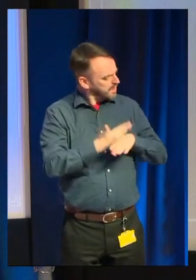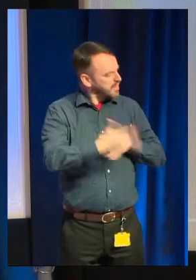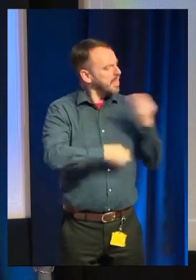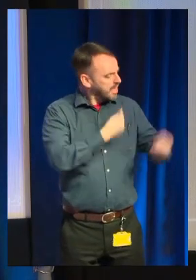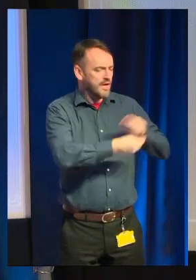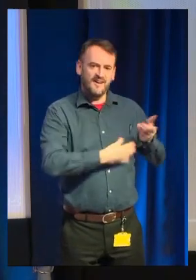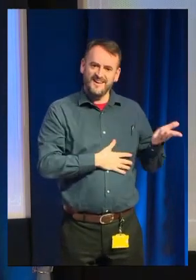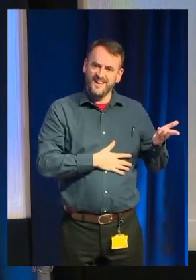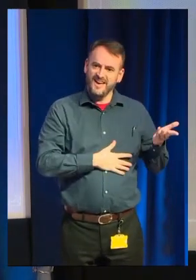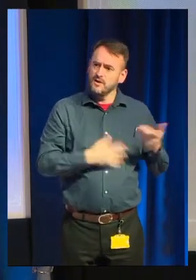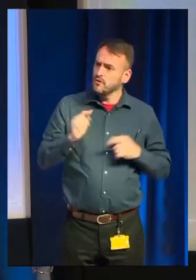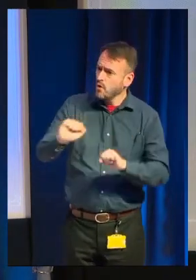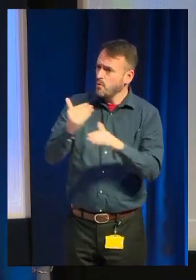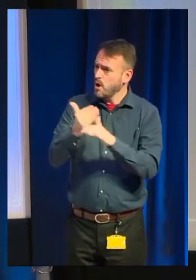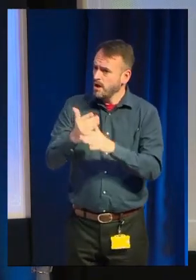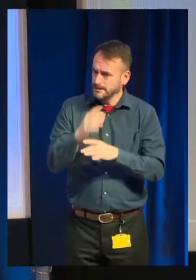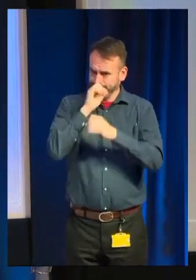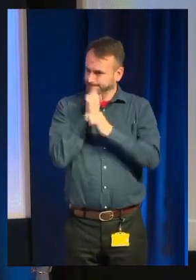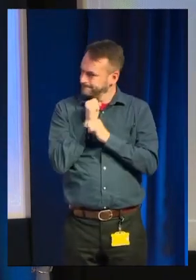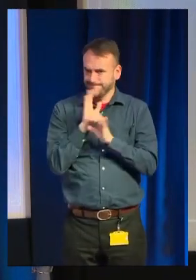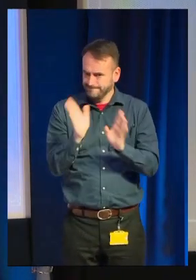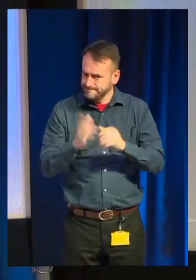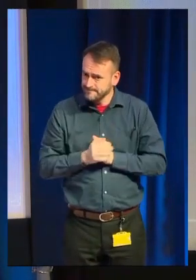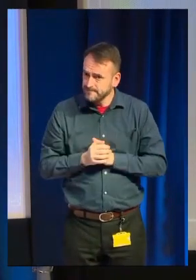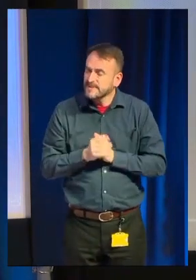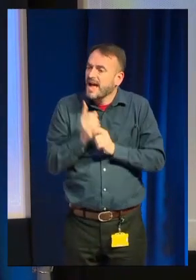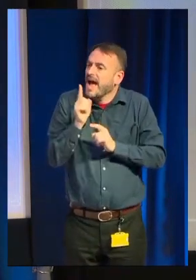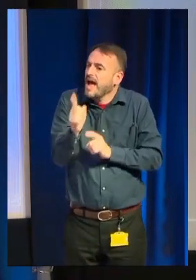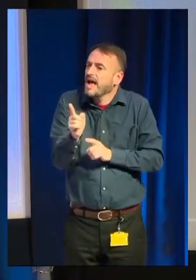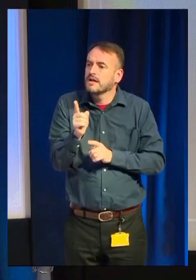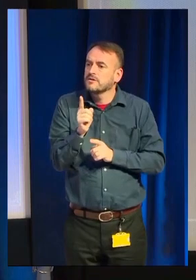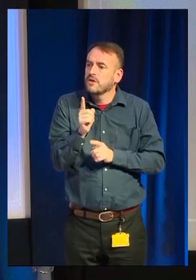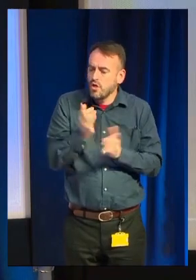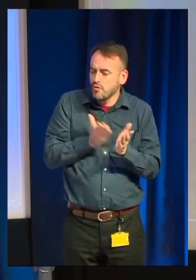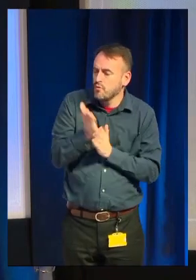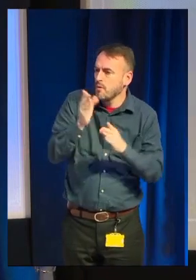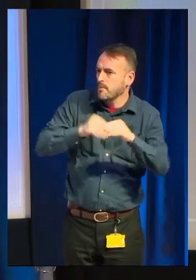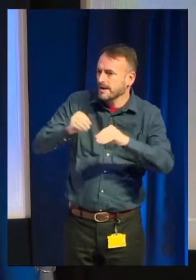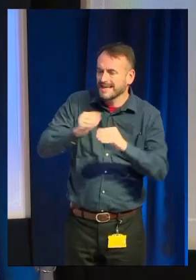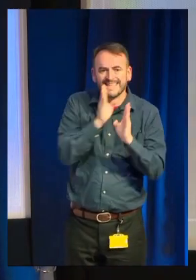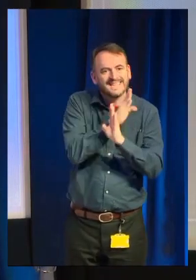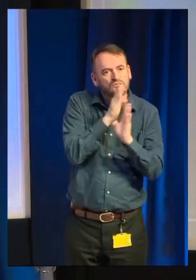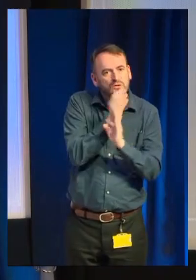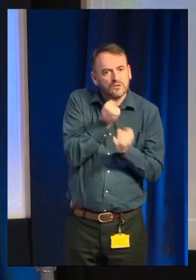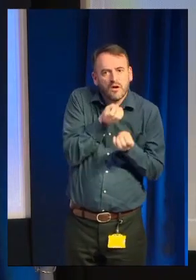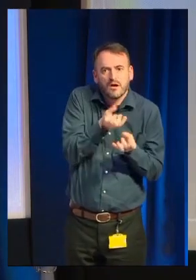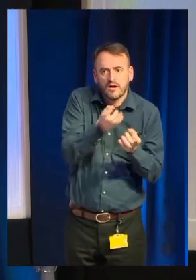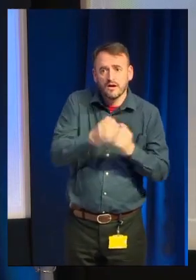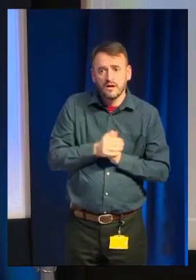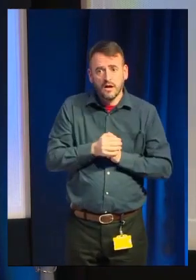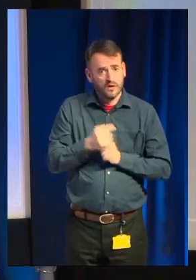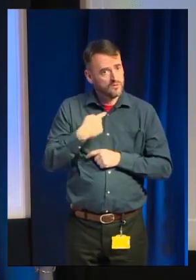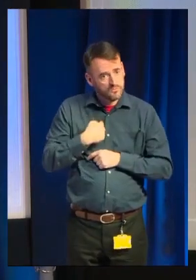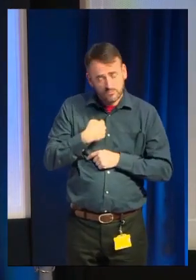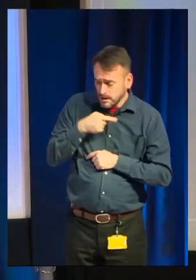And share some secrets in your marketing. A lot of the time I speak to independent creators and they